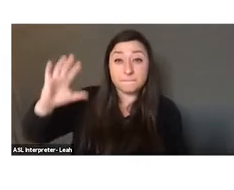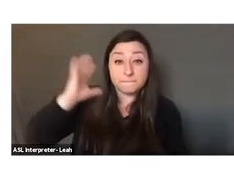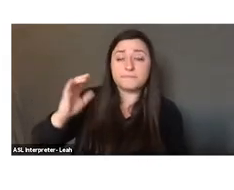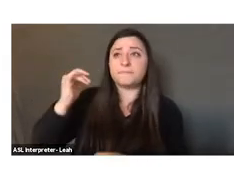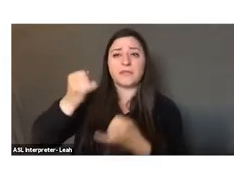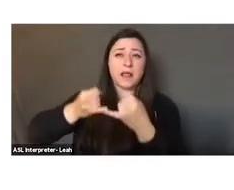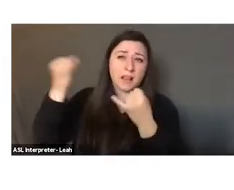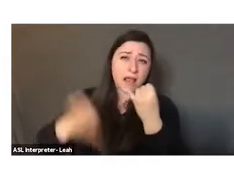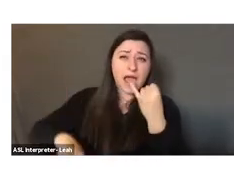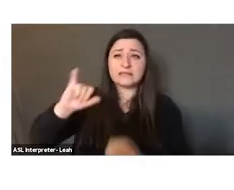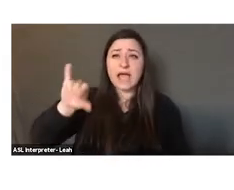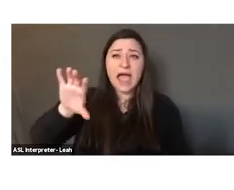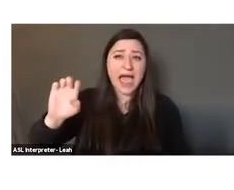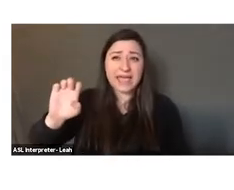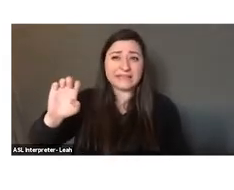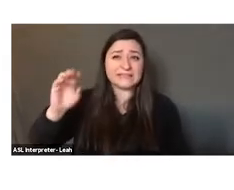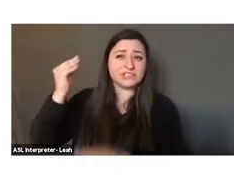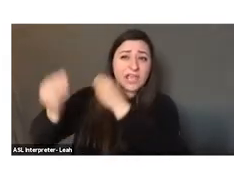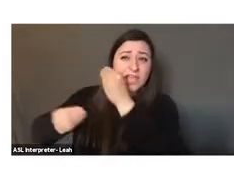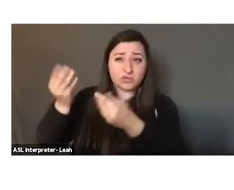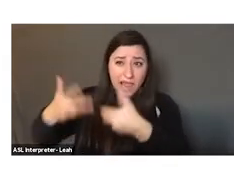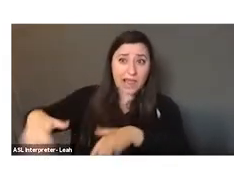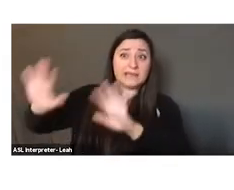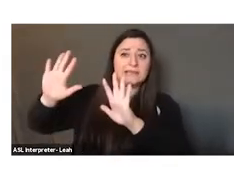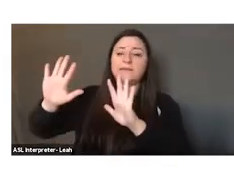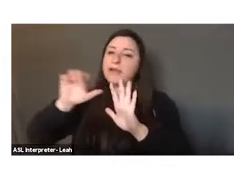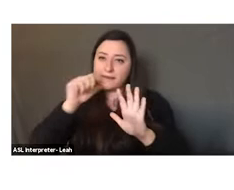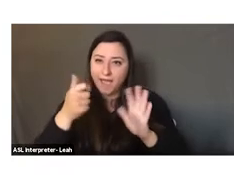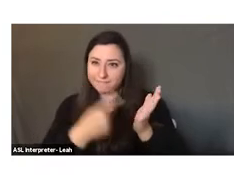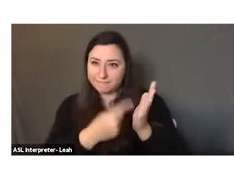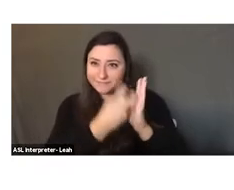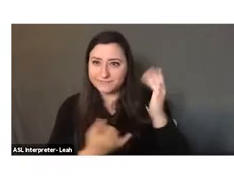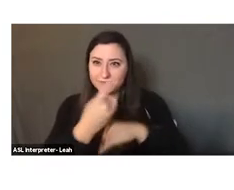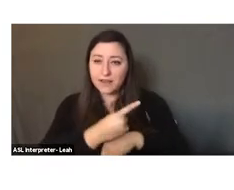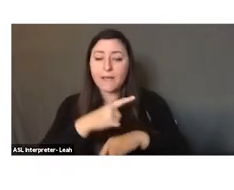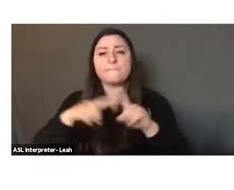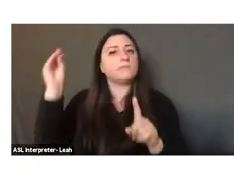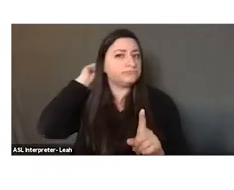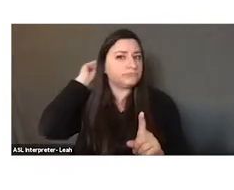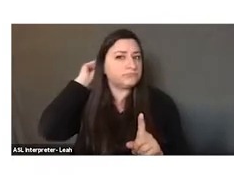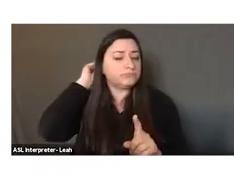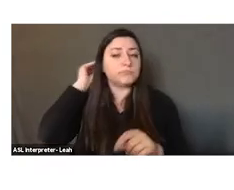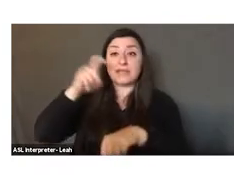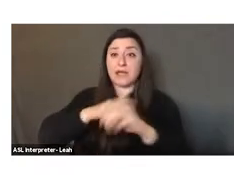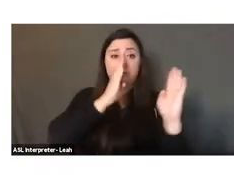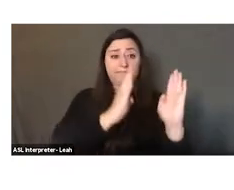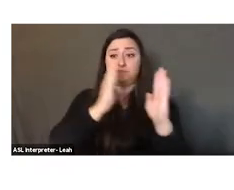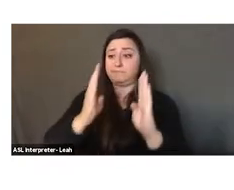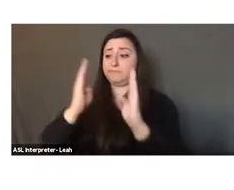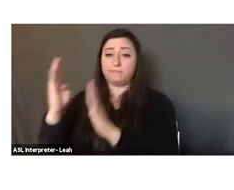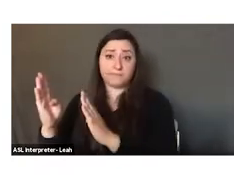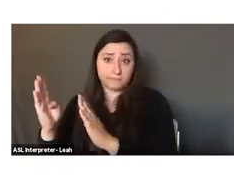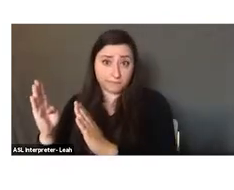age ended. Of course, this is not the subject for today's topic. But just keep in mind that chronologically, the